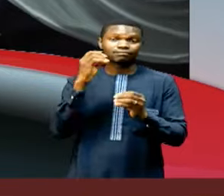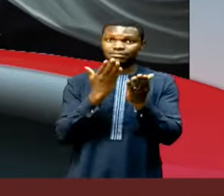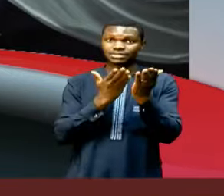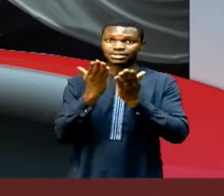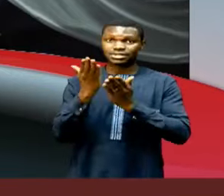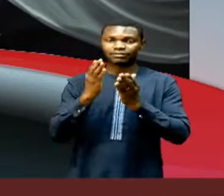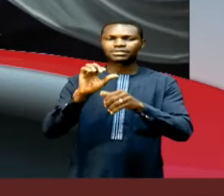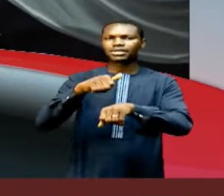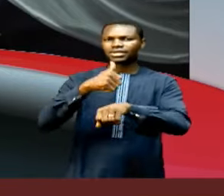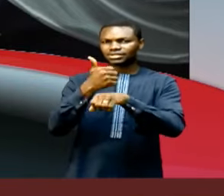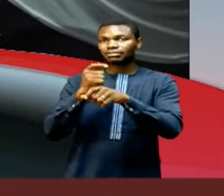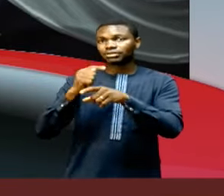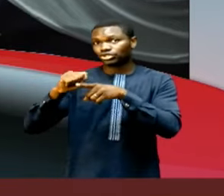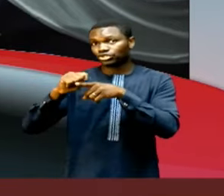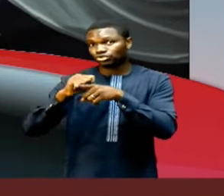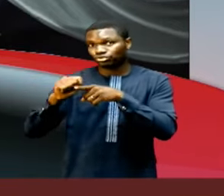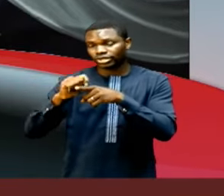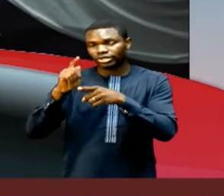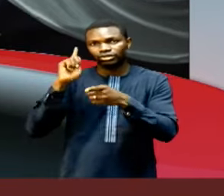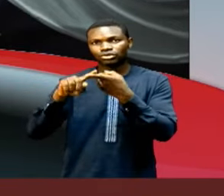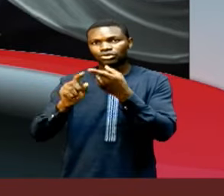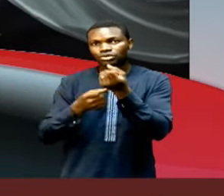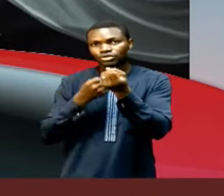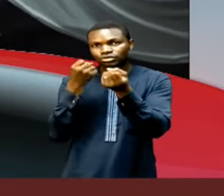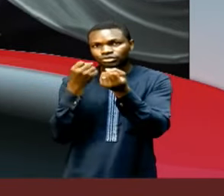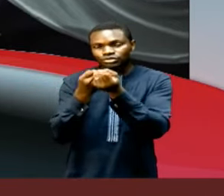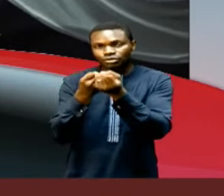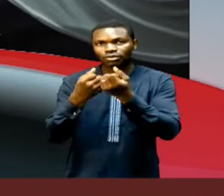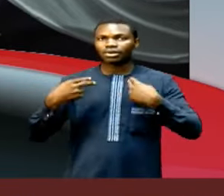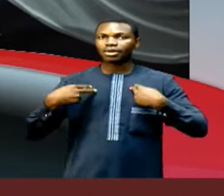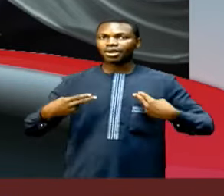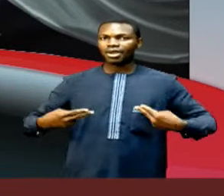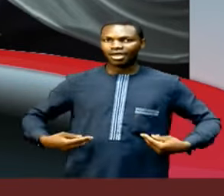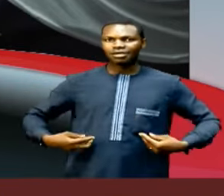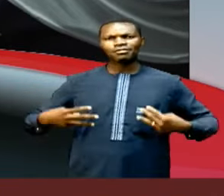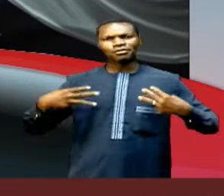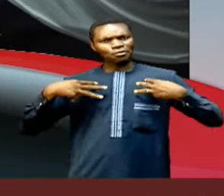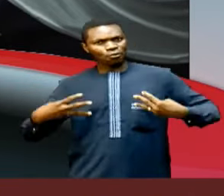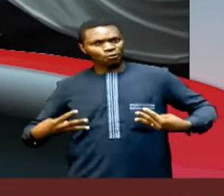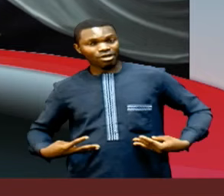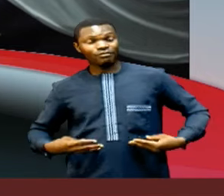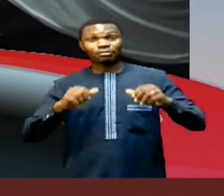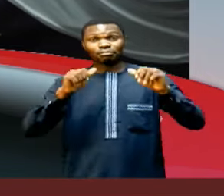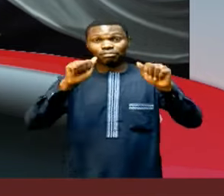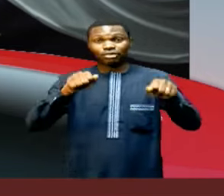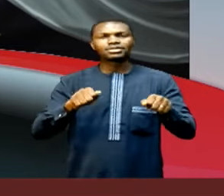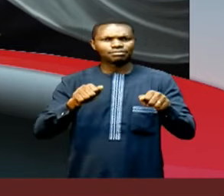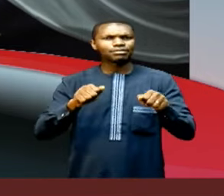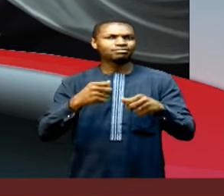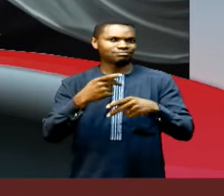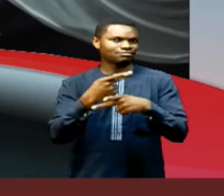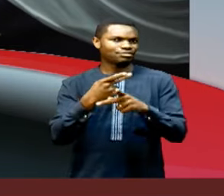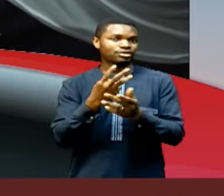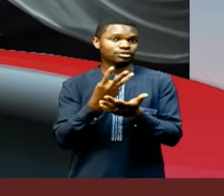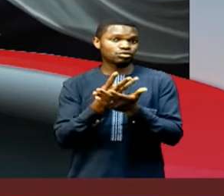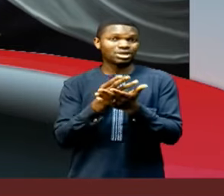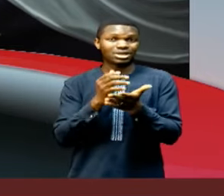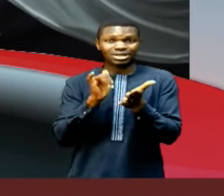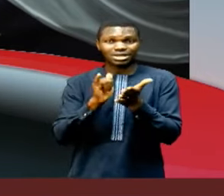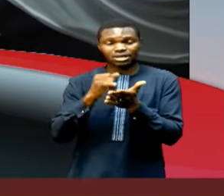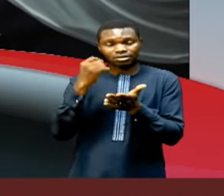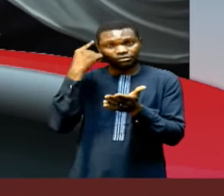on optimizing health and wellness for improved productivity. Now, this is for officers in the Federal Civil Service.